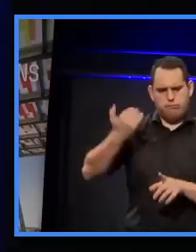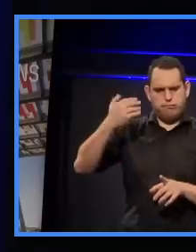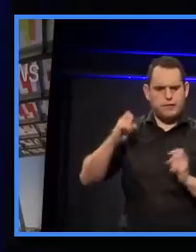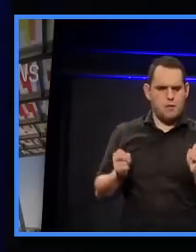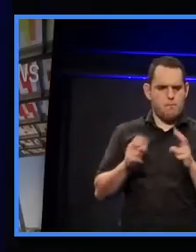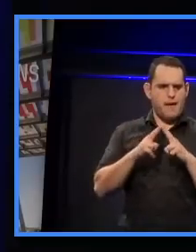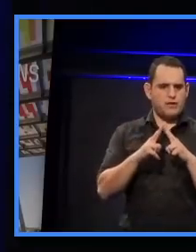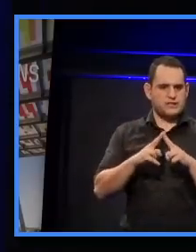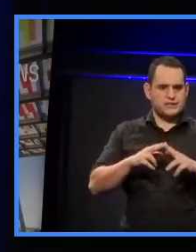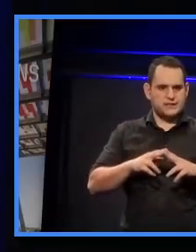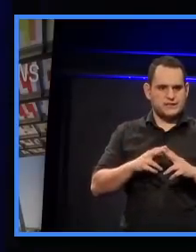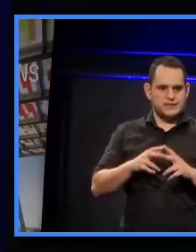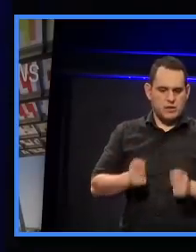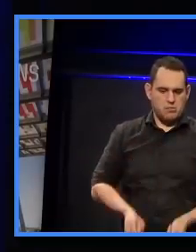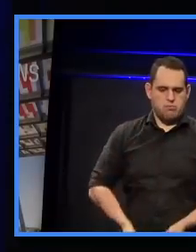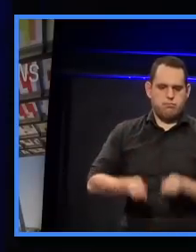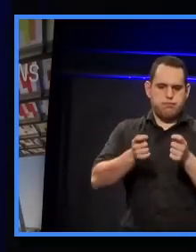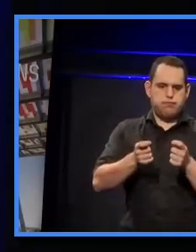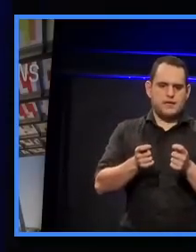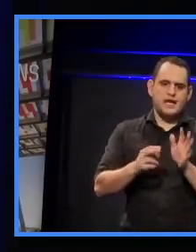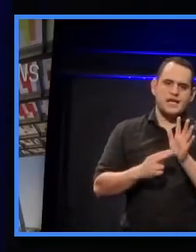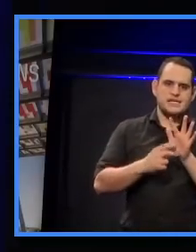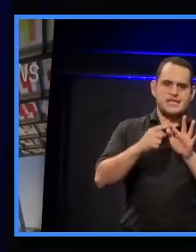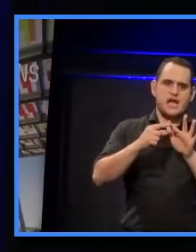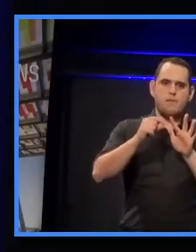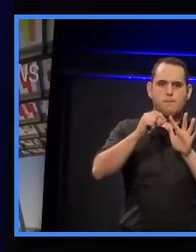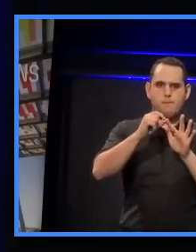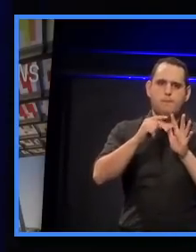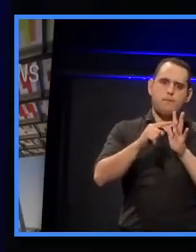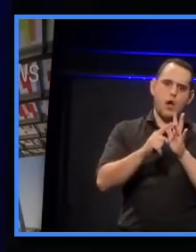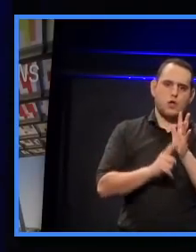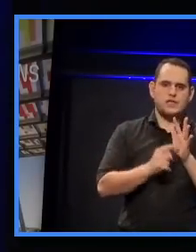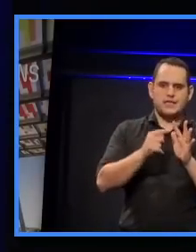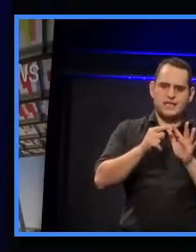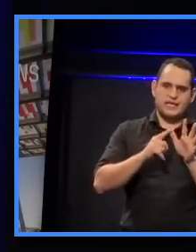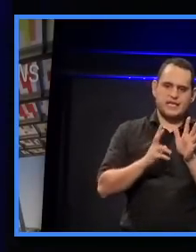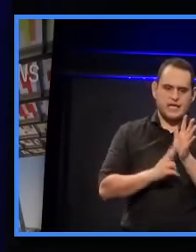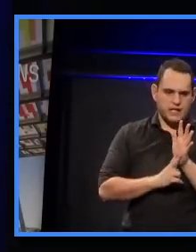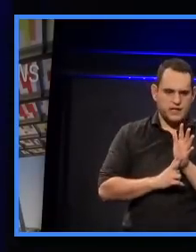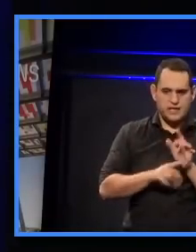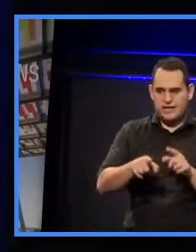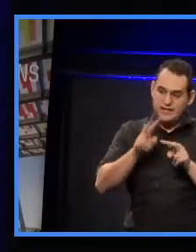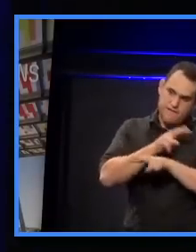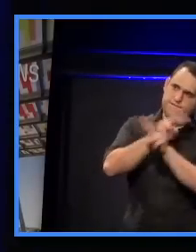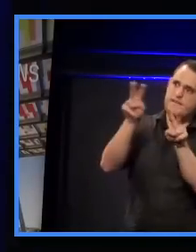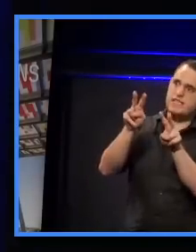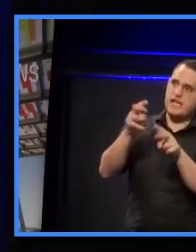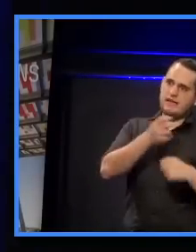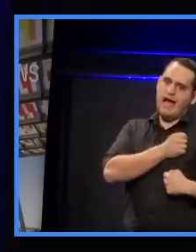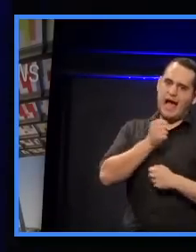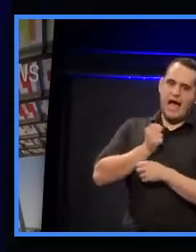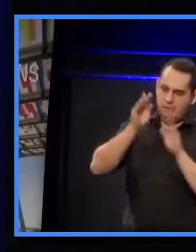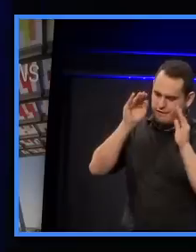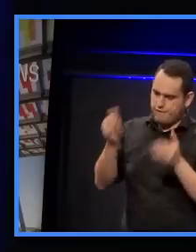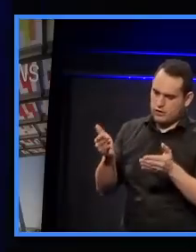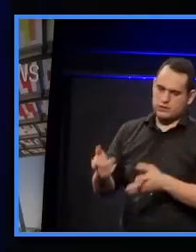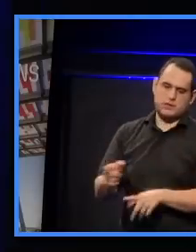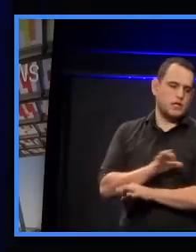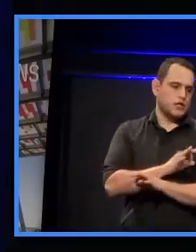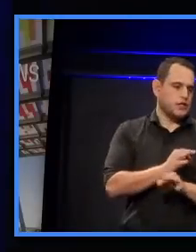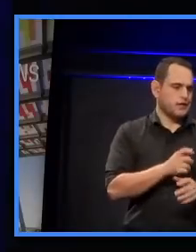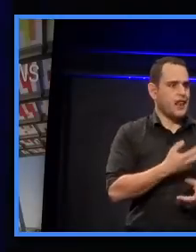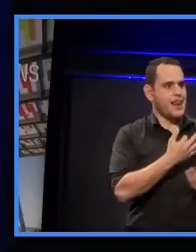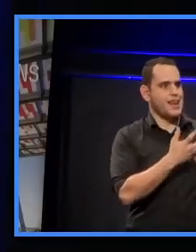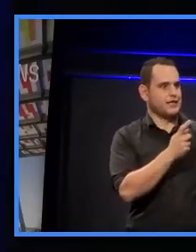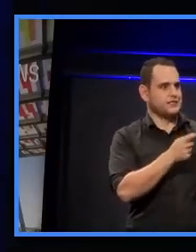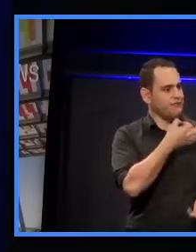designed by Napoleon. That was vision, but it wasn't about people vision. It was about armies. So, you know... It wasn't a lot of consultation. It